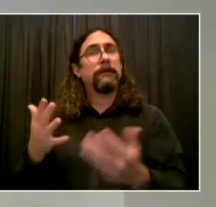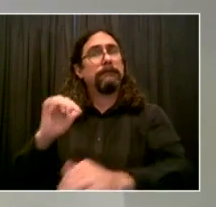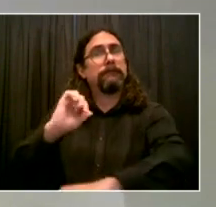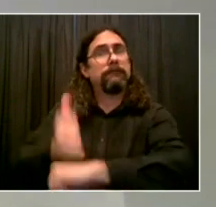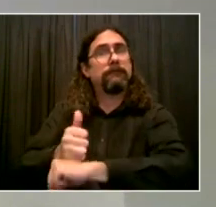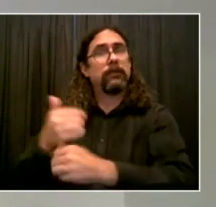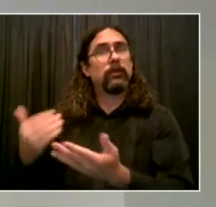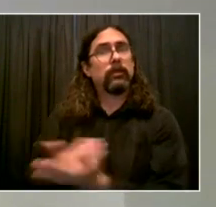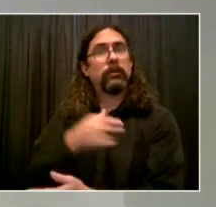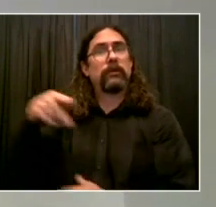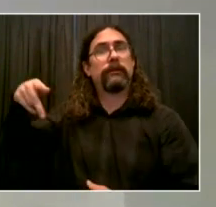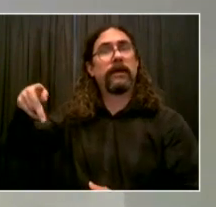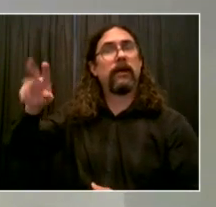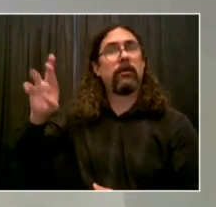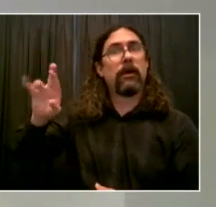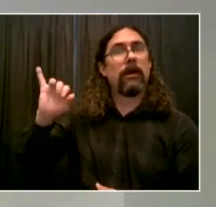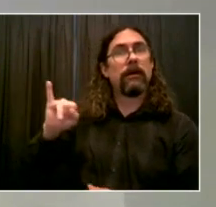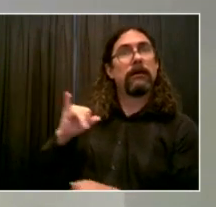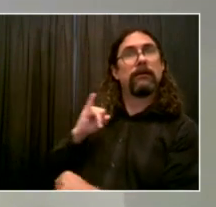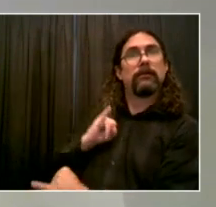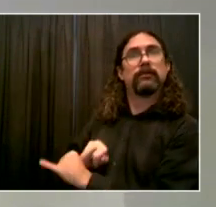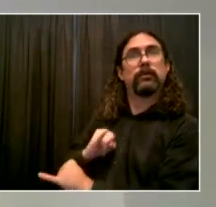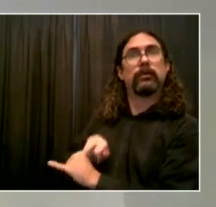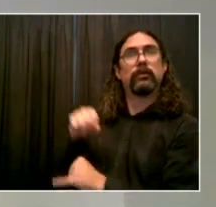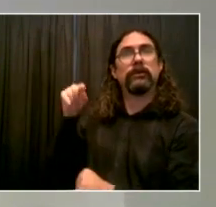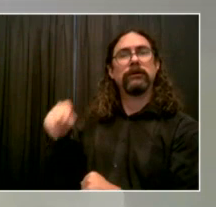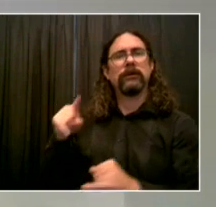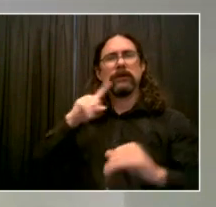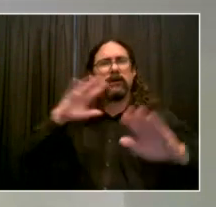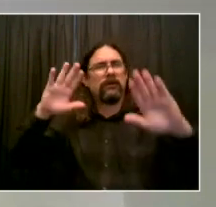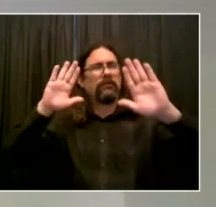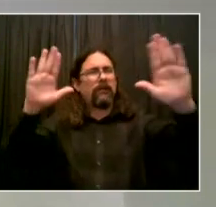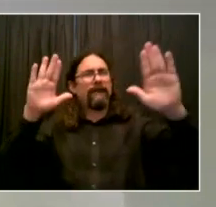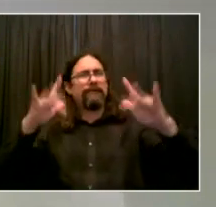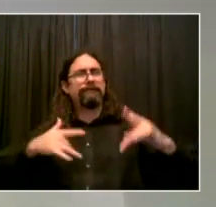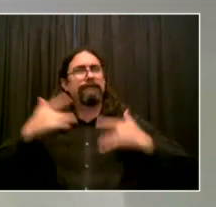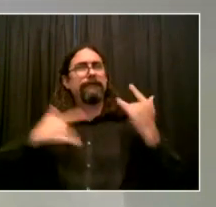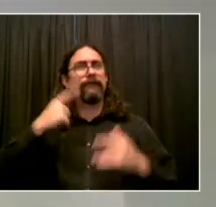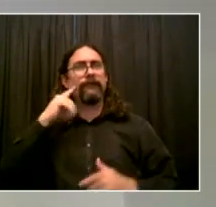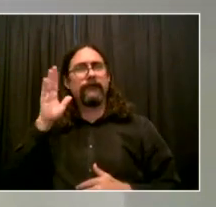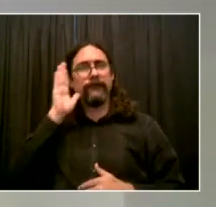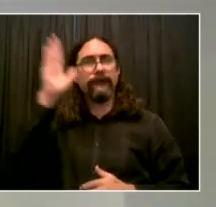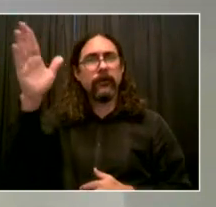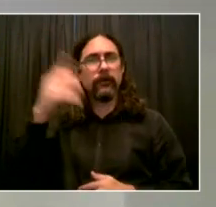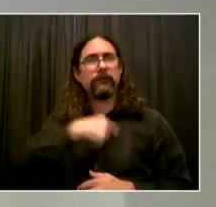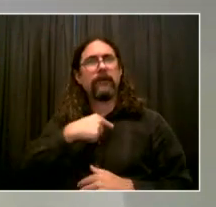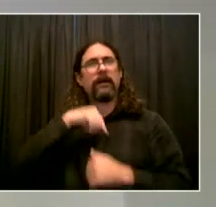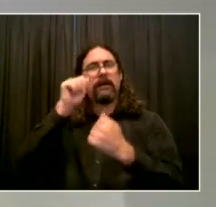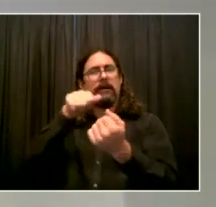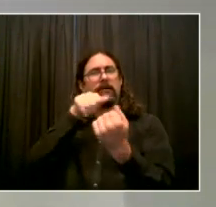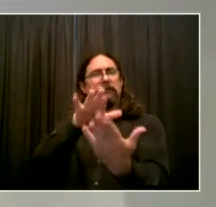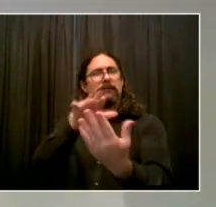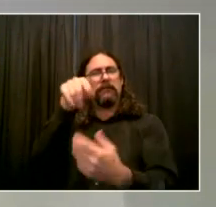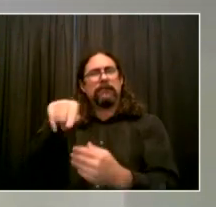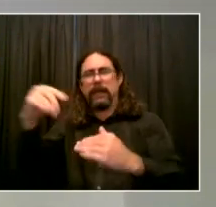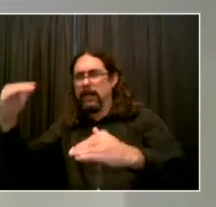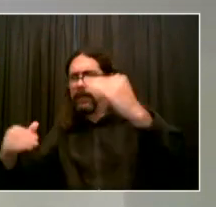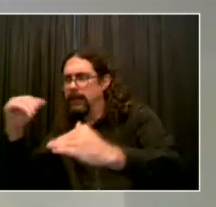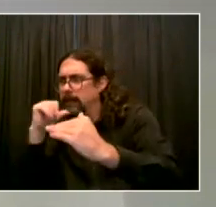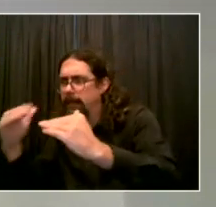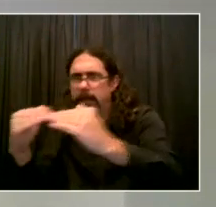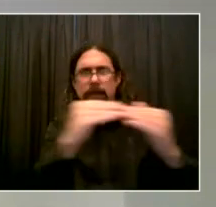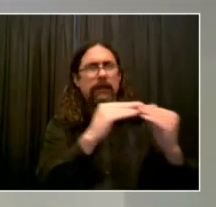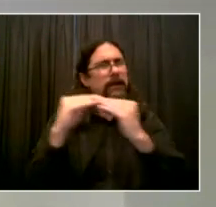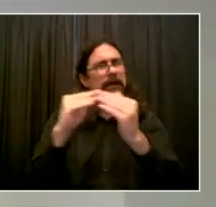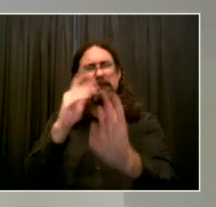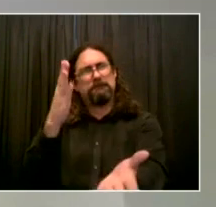health equity in our beautifully diverse city. The vision for the institute includes exciting plans to